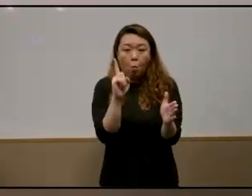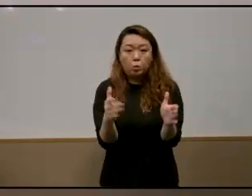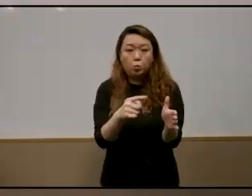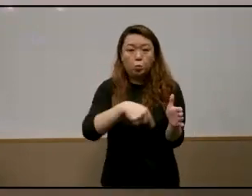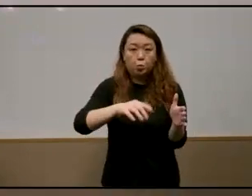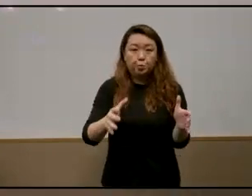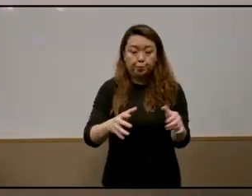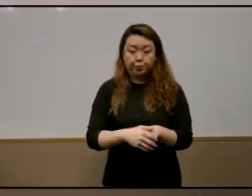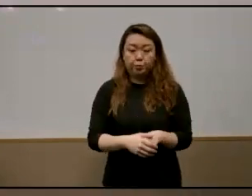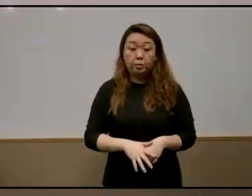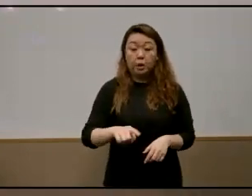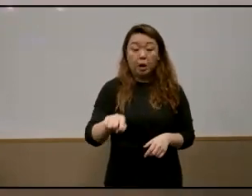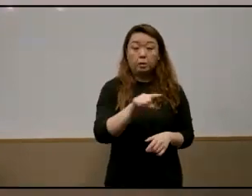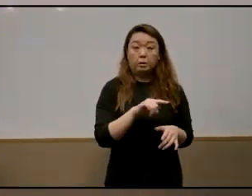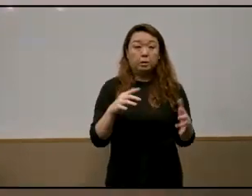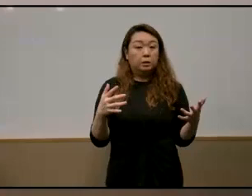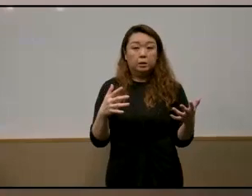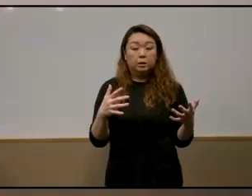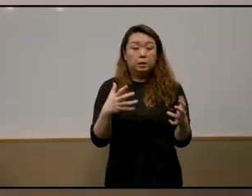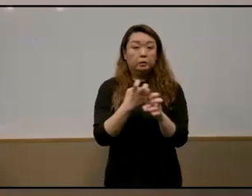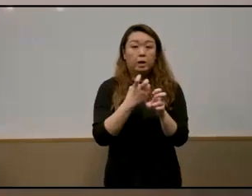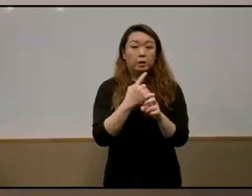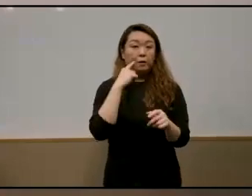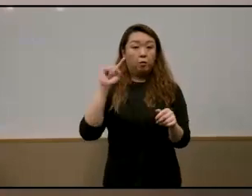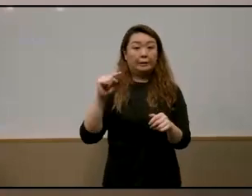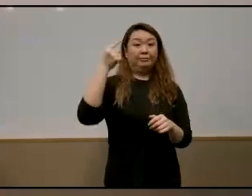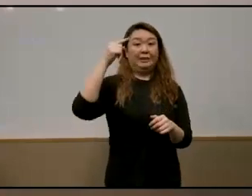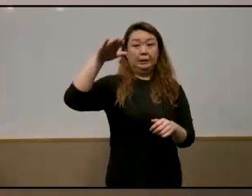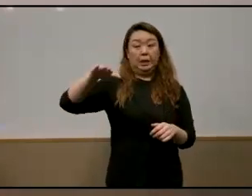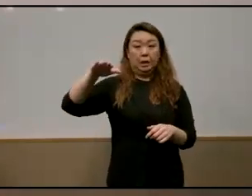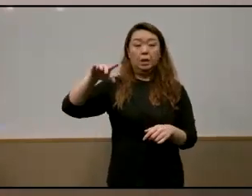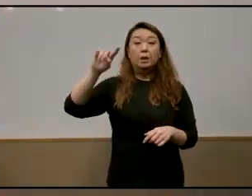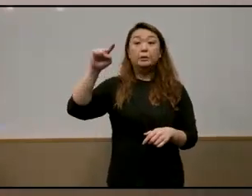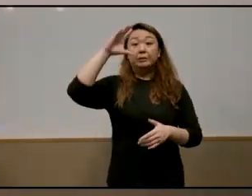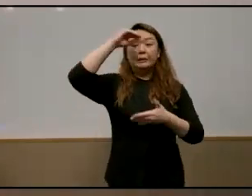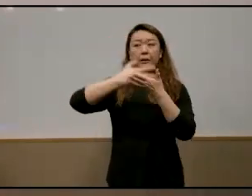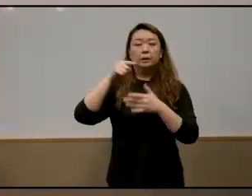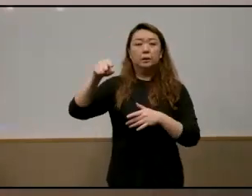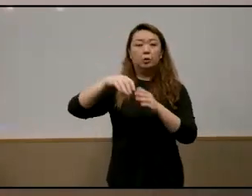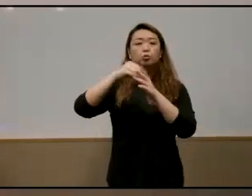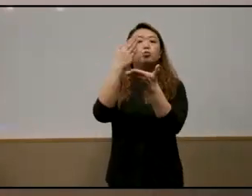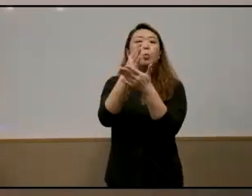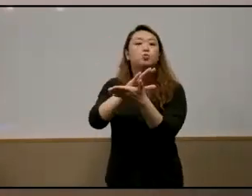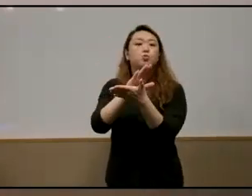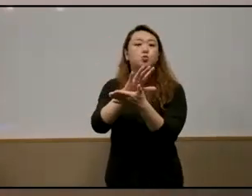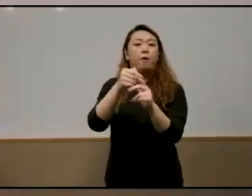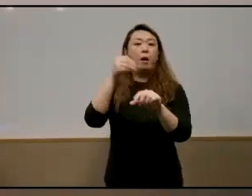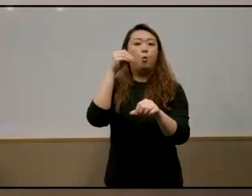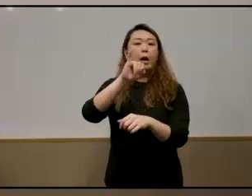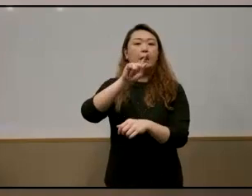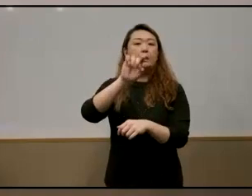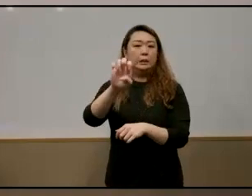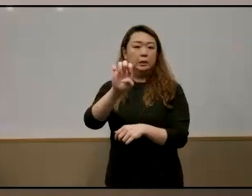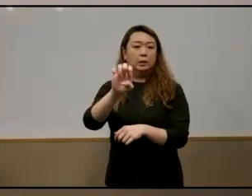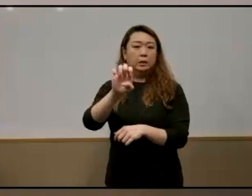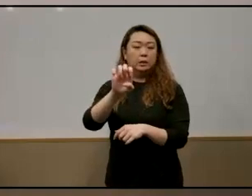impossible for kawi iu's eldest son who dropped out of ite so the institute of technical education which is a post-secondary